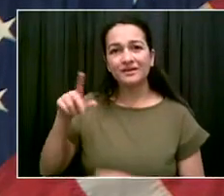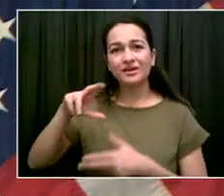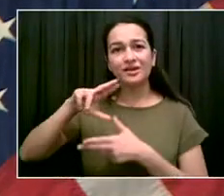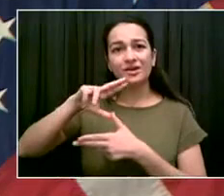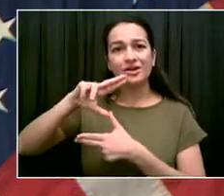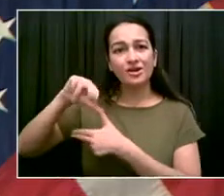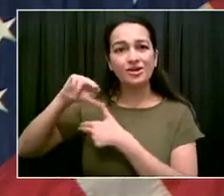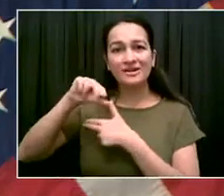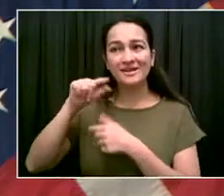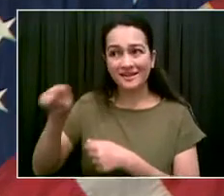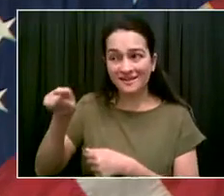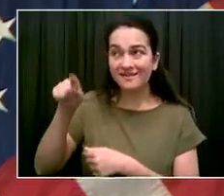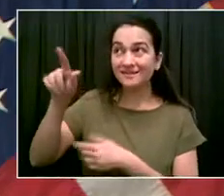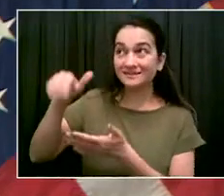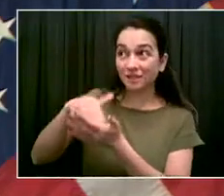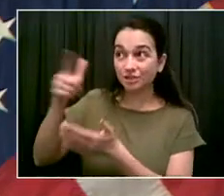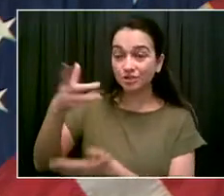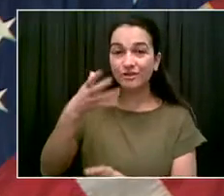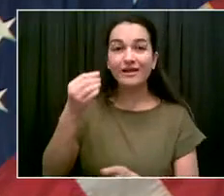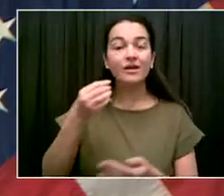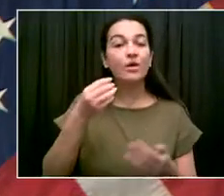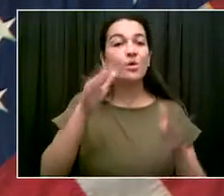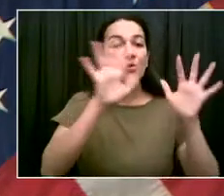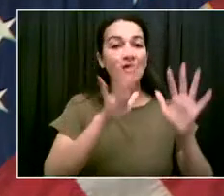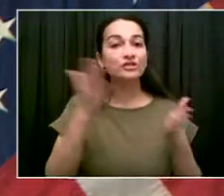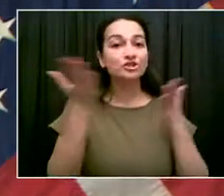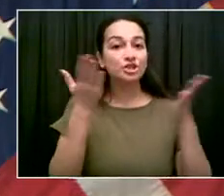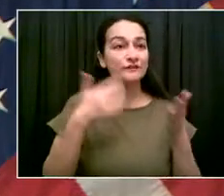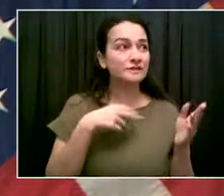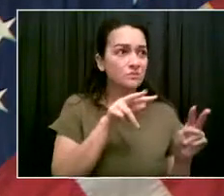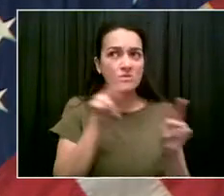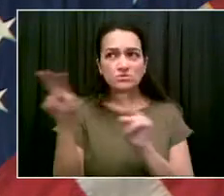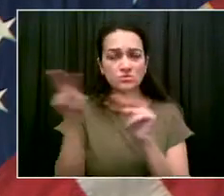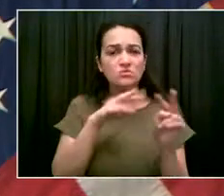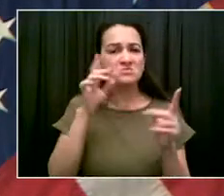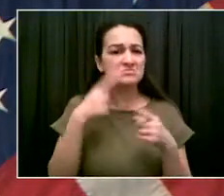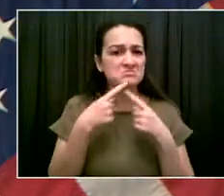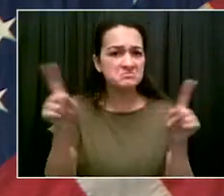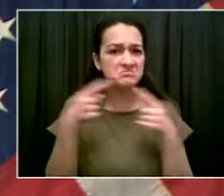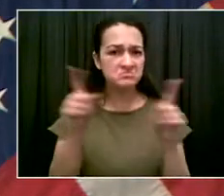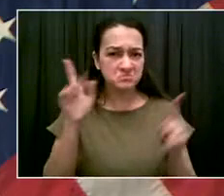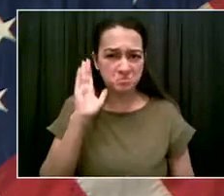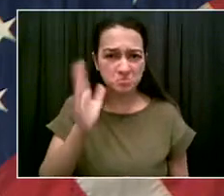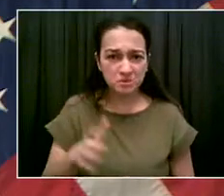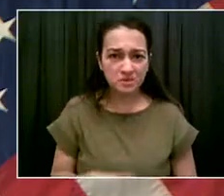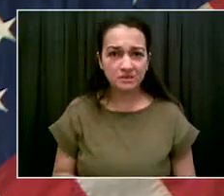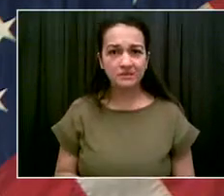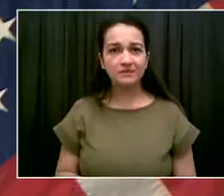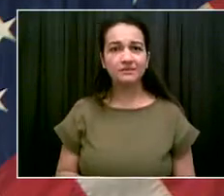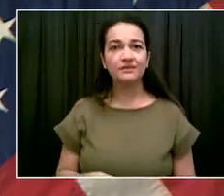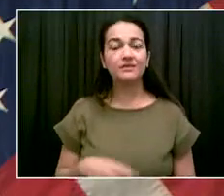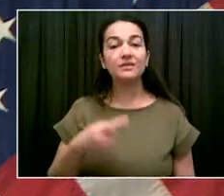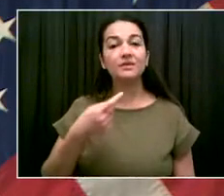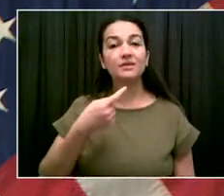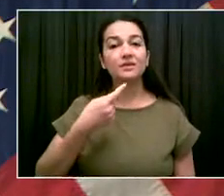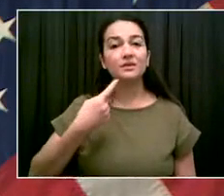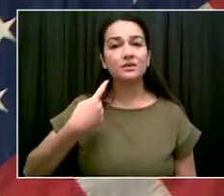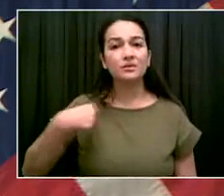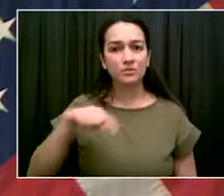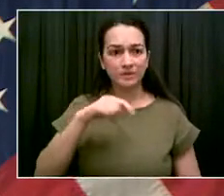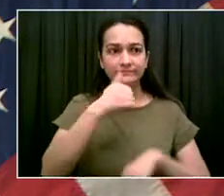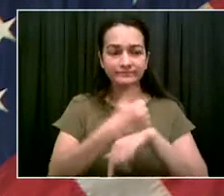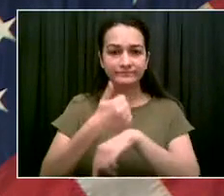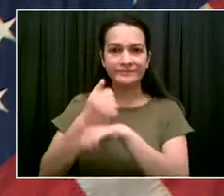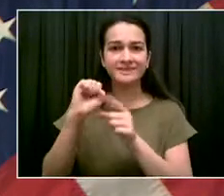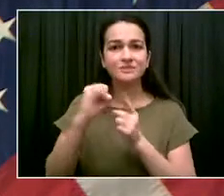and share storm updates with all of our partners. We've activated the Situation Room, but as of tomorrow morning, we will